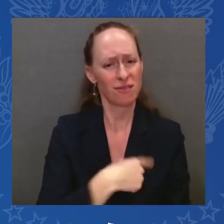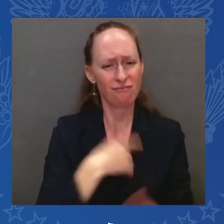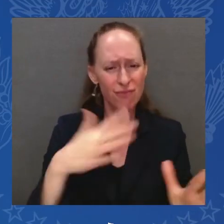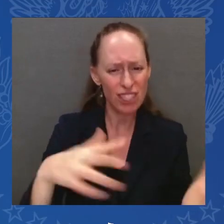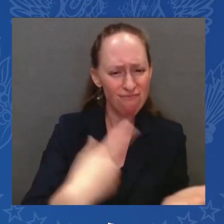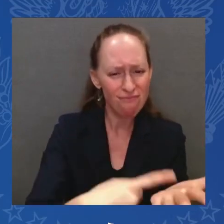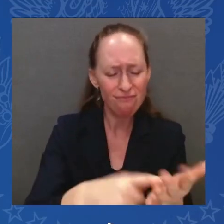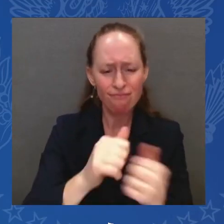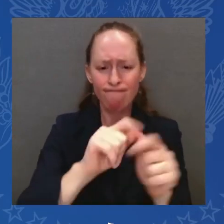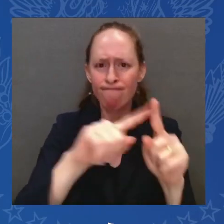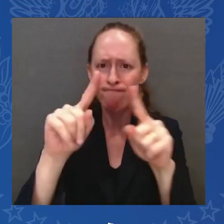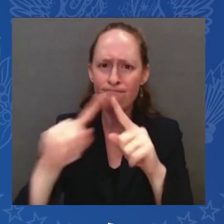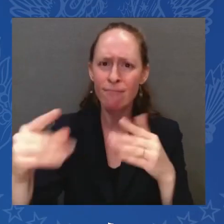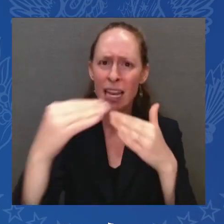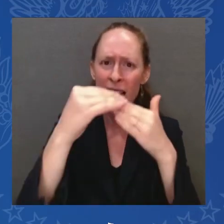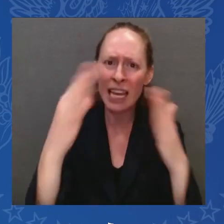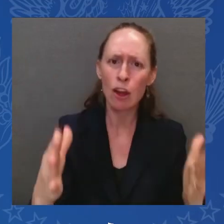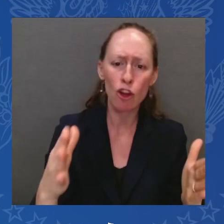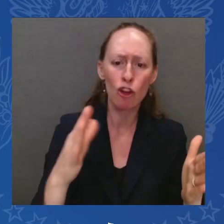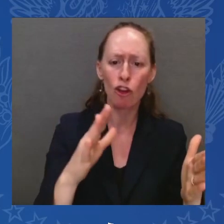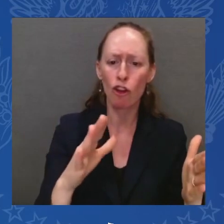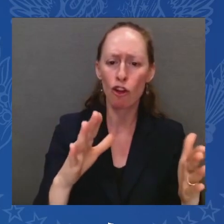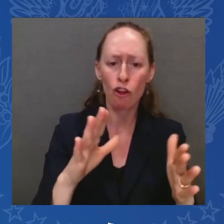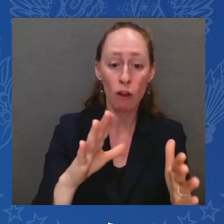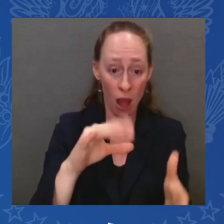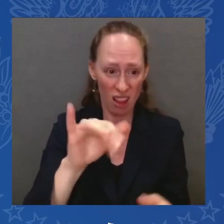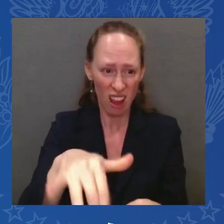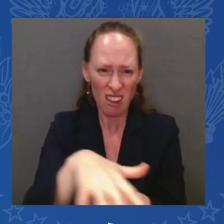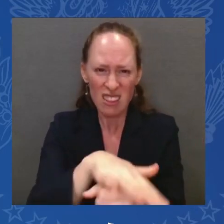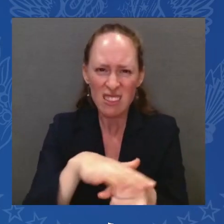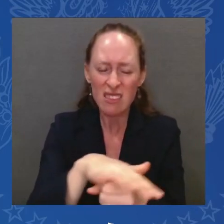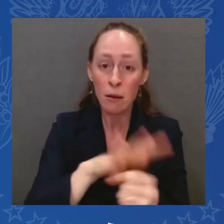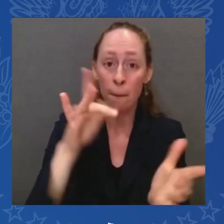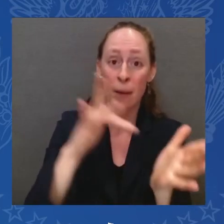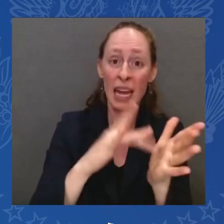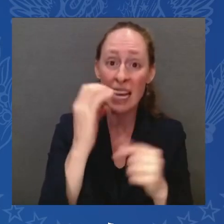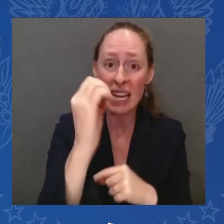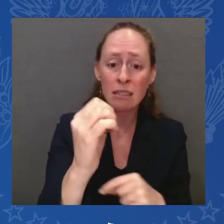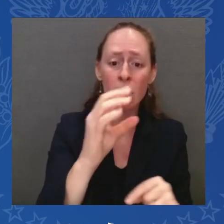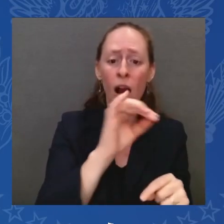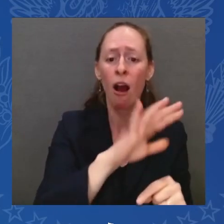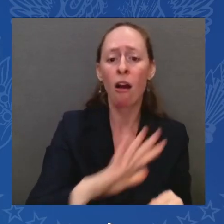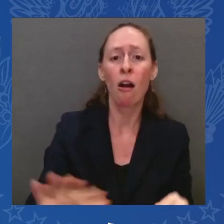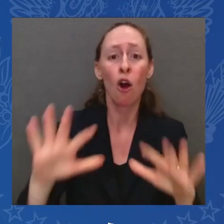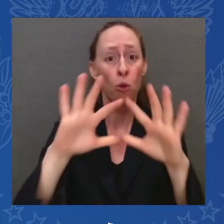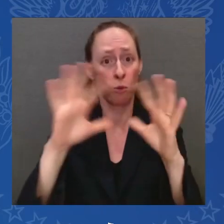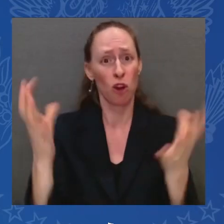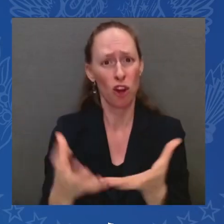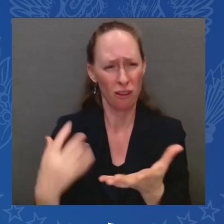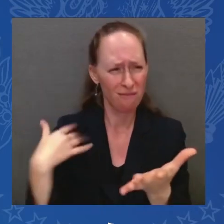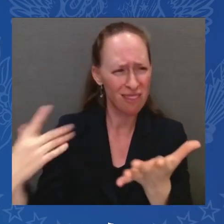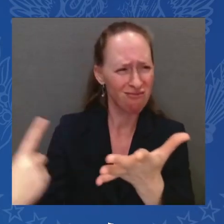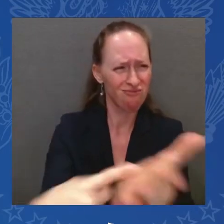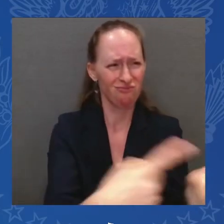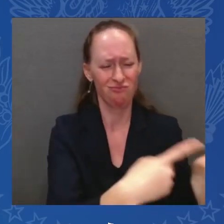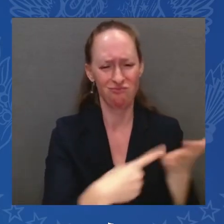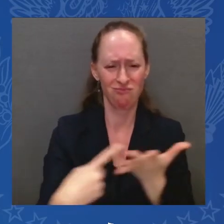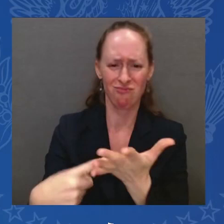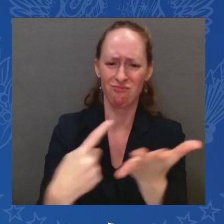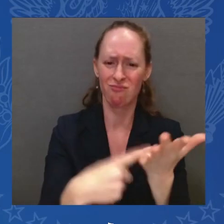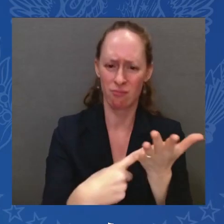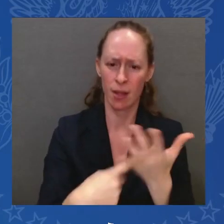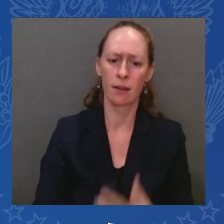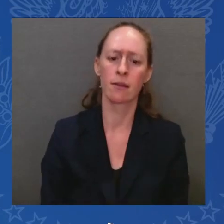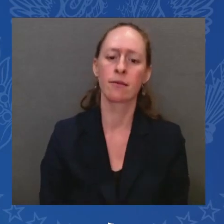region as well. And, you know, among those who have been victimized of this evil, have